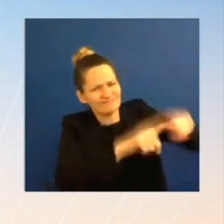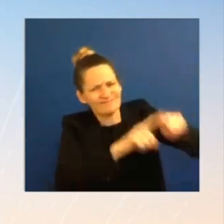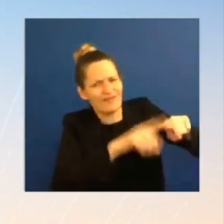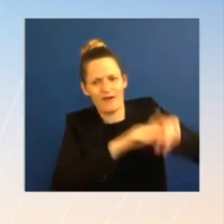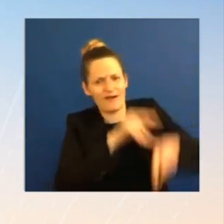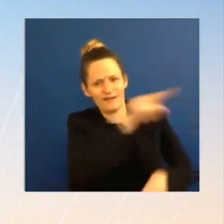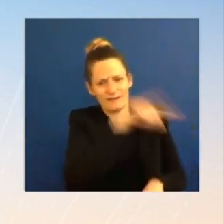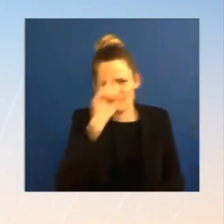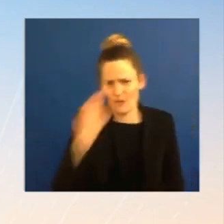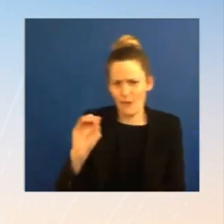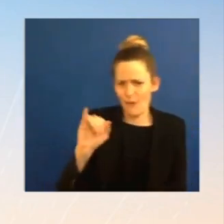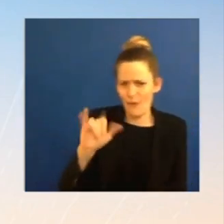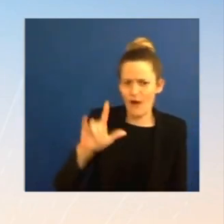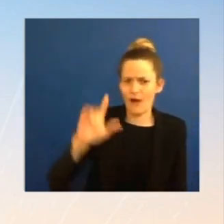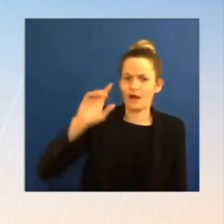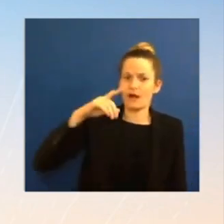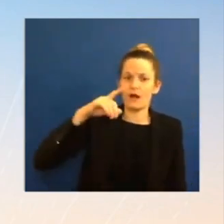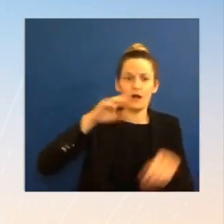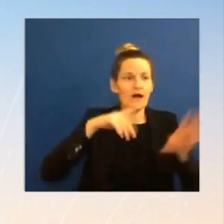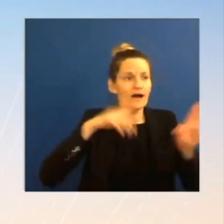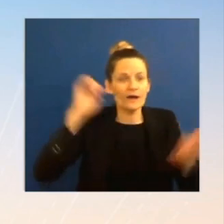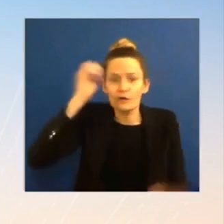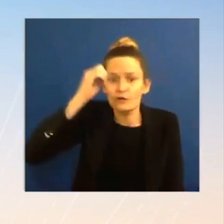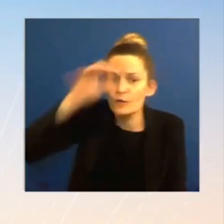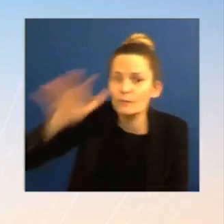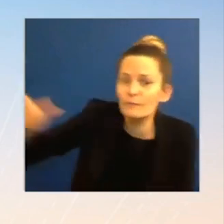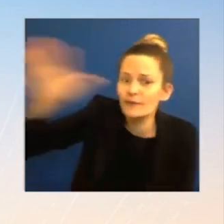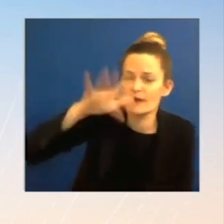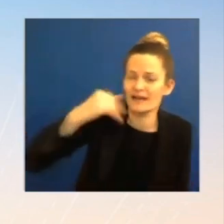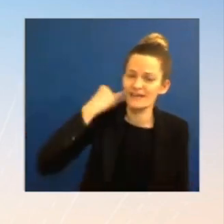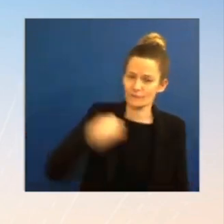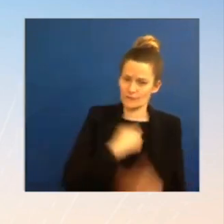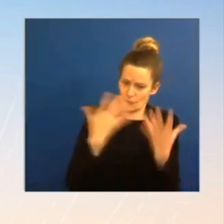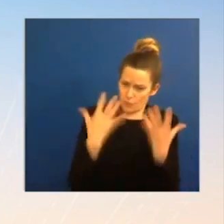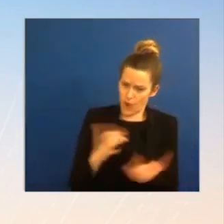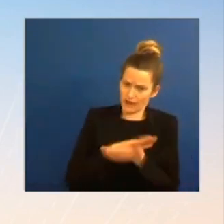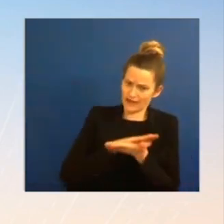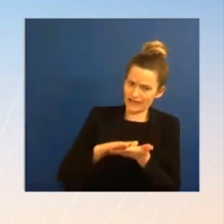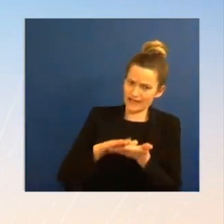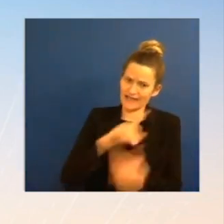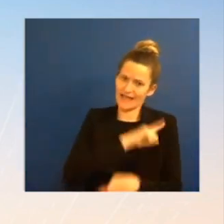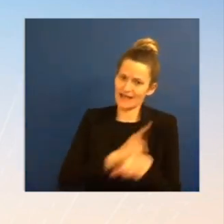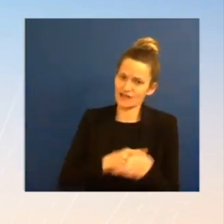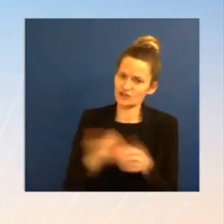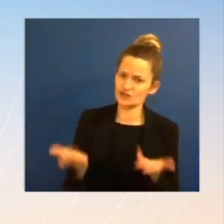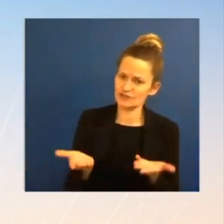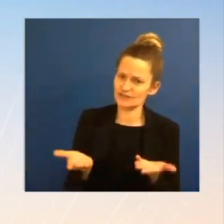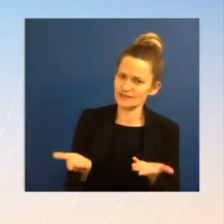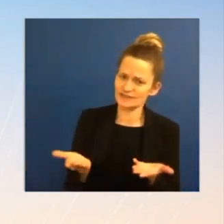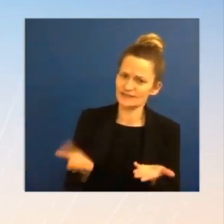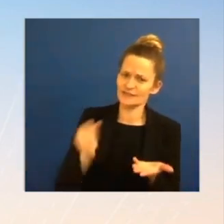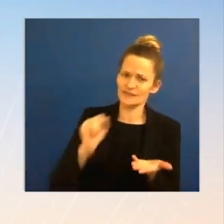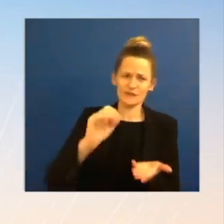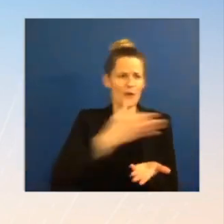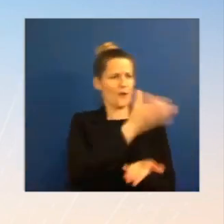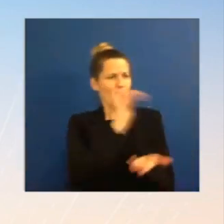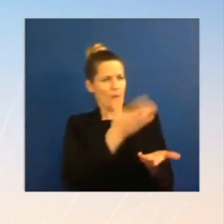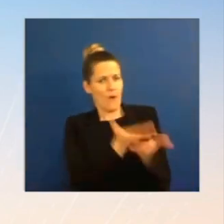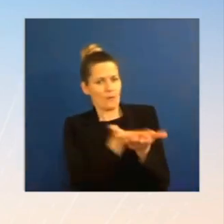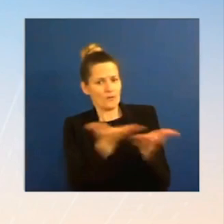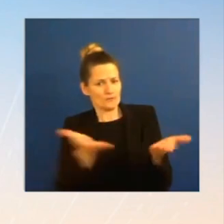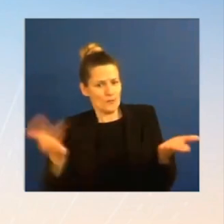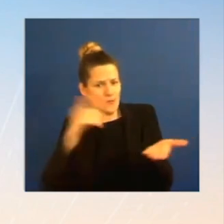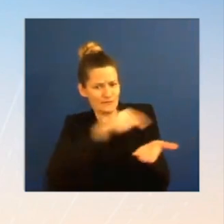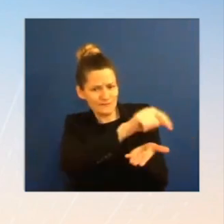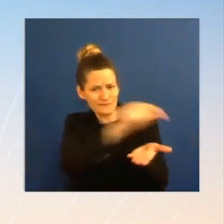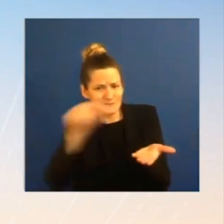to invest in clean energy, more to invest in other sources of energy, that's exactly what we can do to prevent this from happening in the future. We welcome